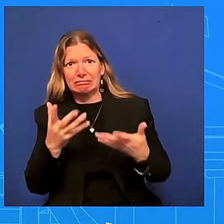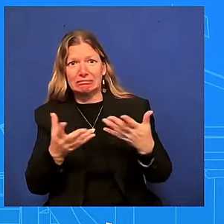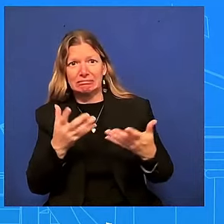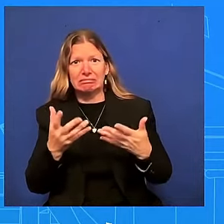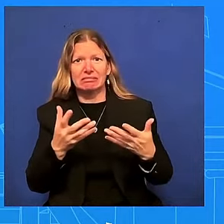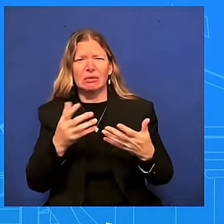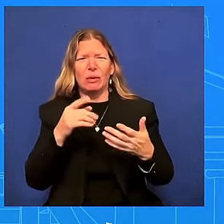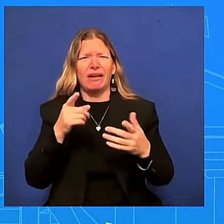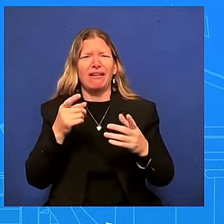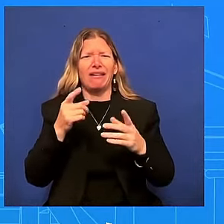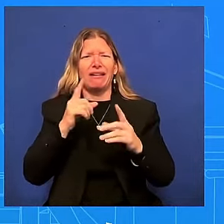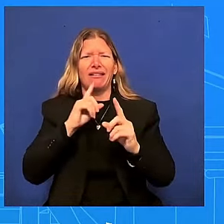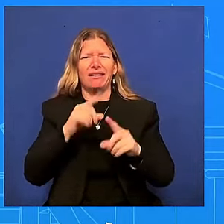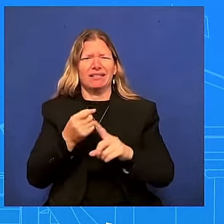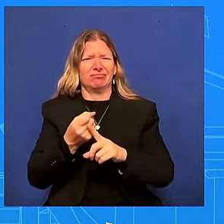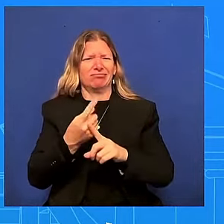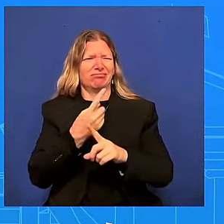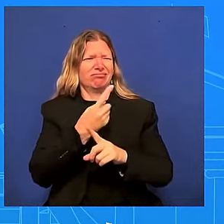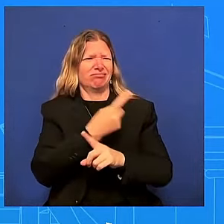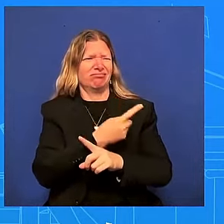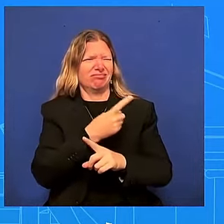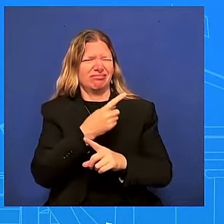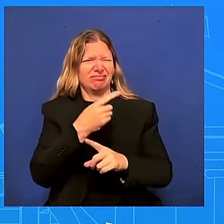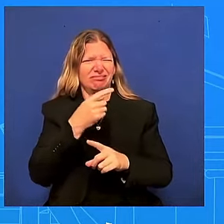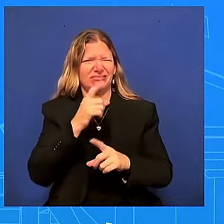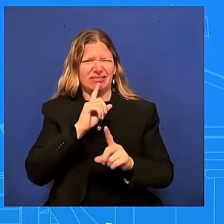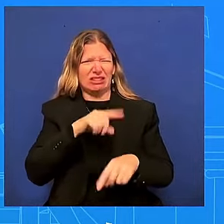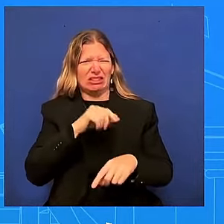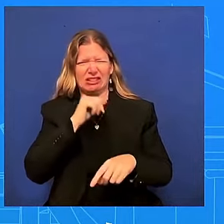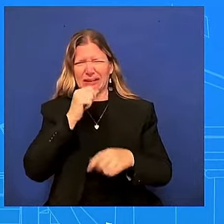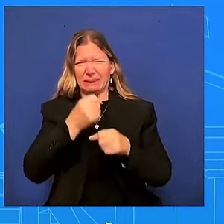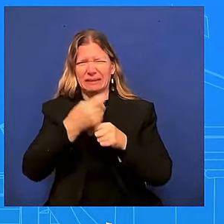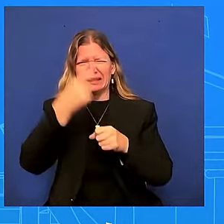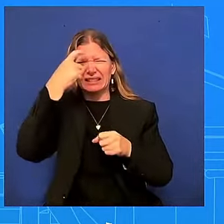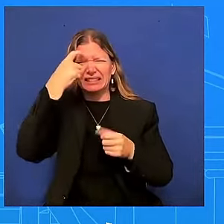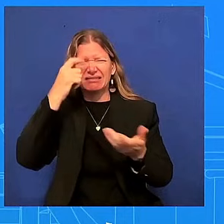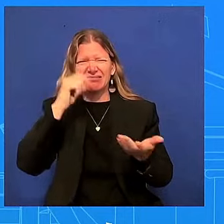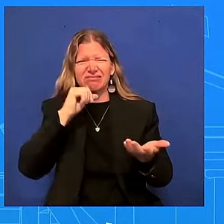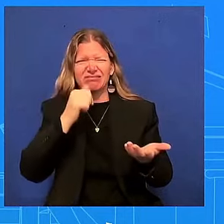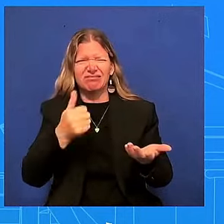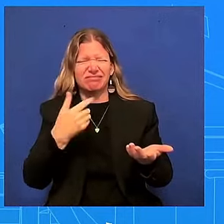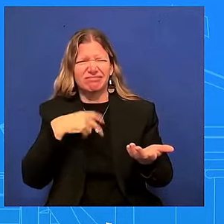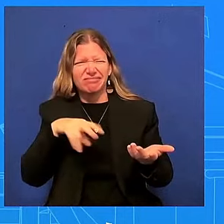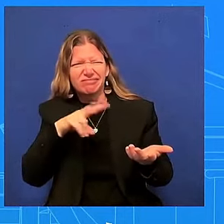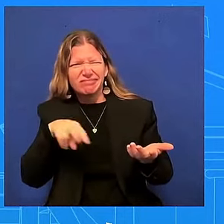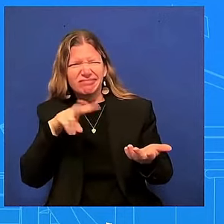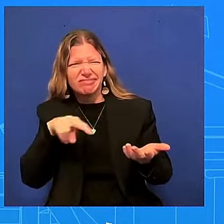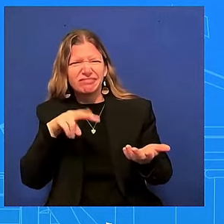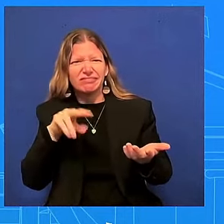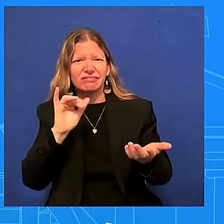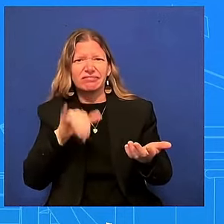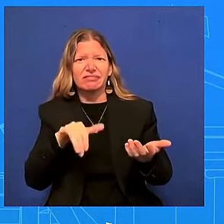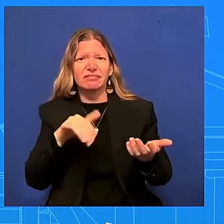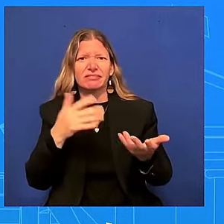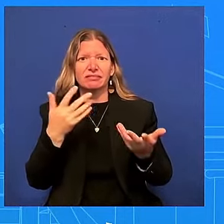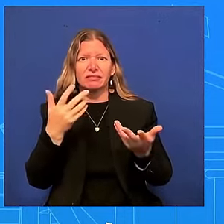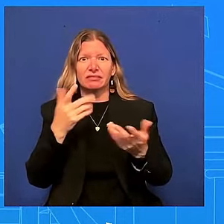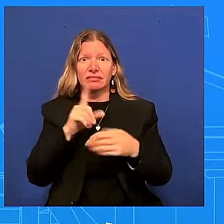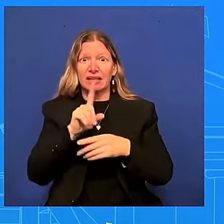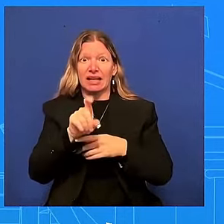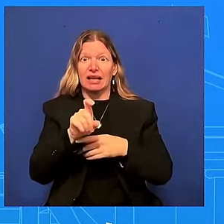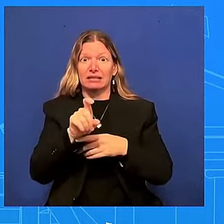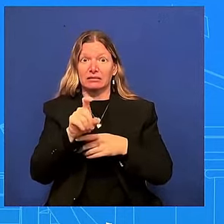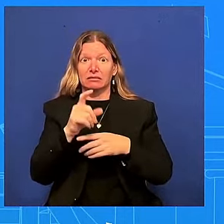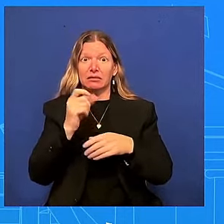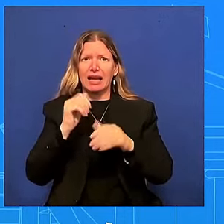at the end we beat medicare uh for instance i'm going to ask something delicate and you